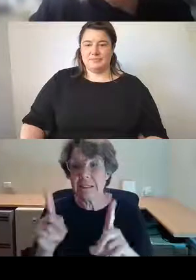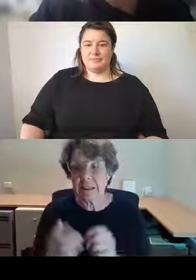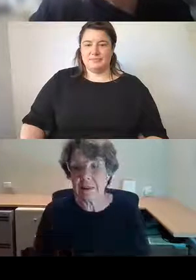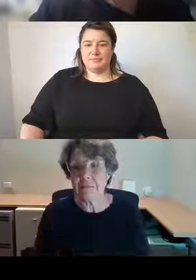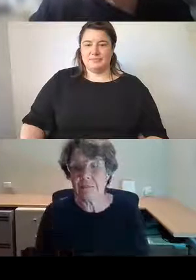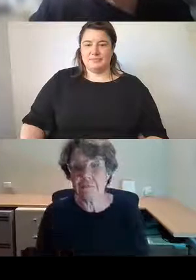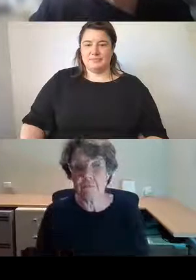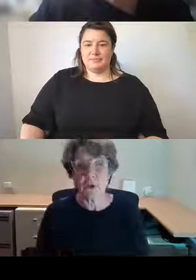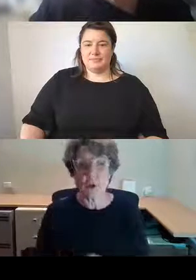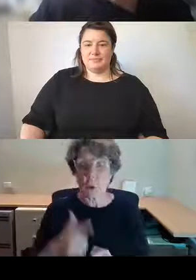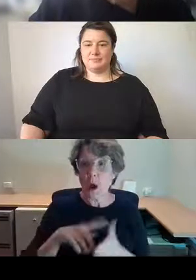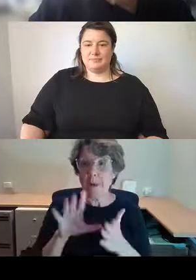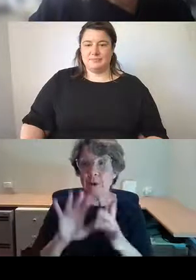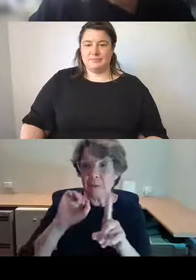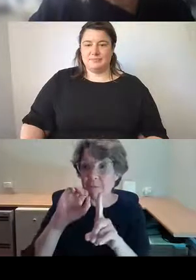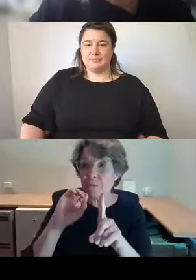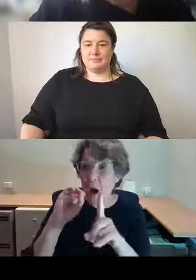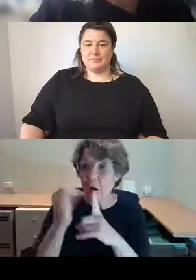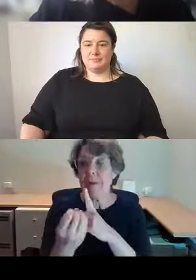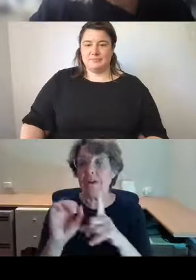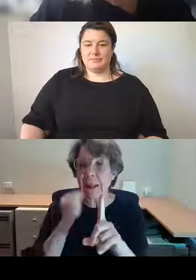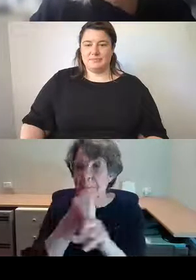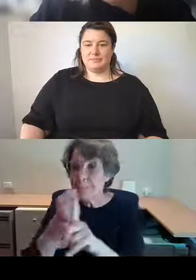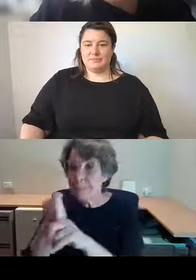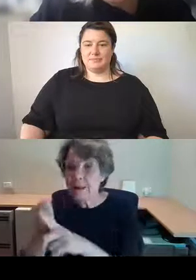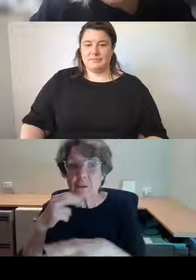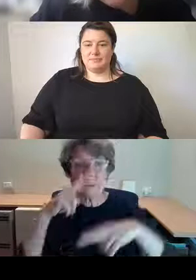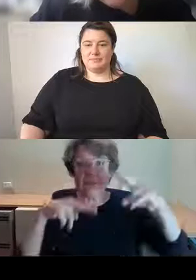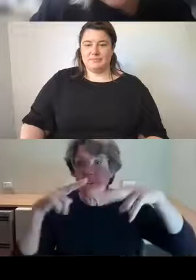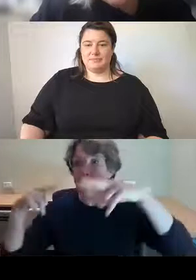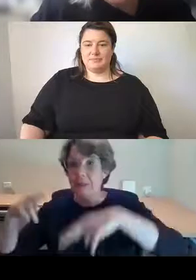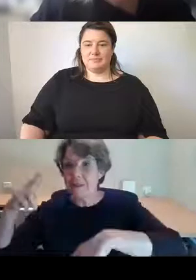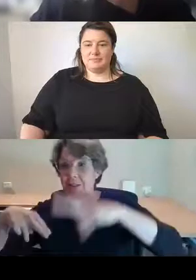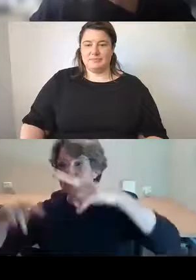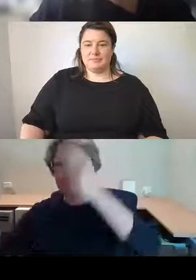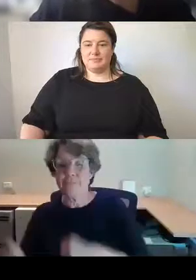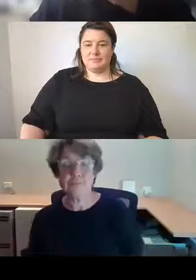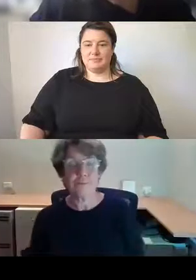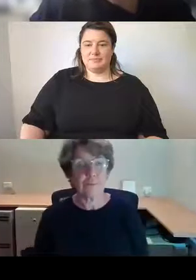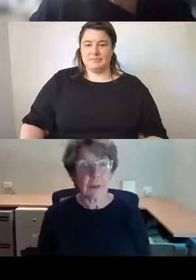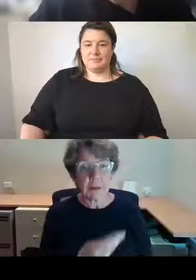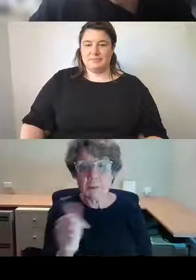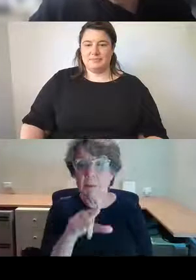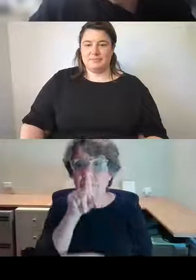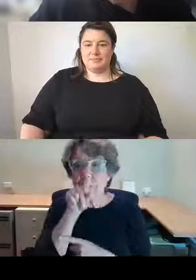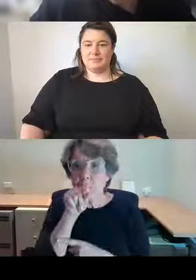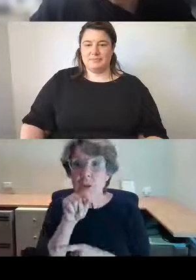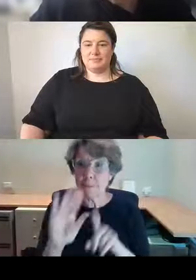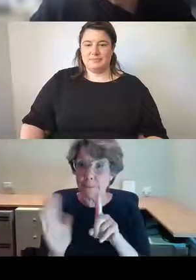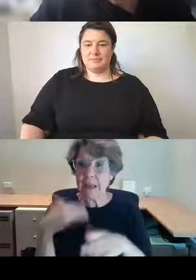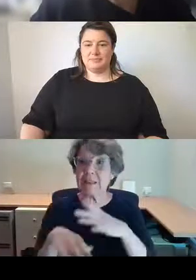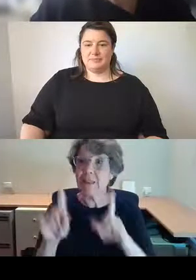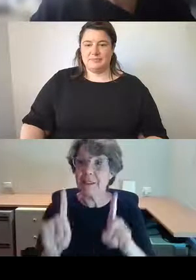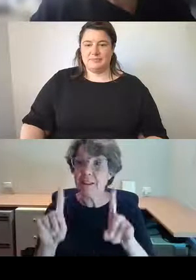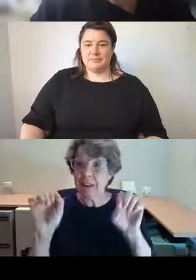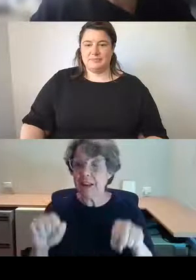impacts of development, some of these birds have been recorded as being in the city, but